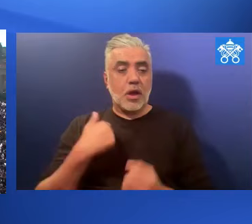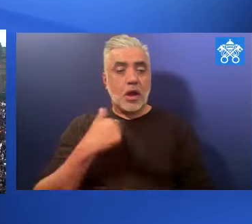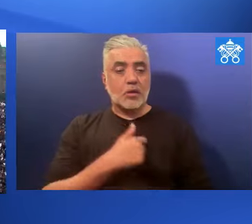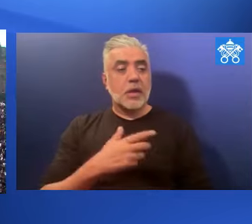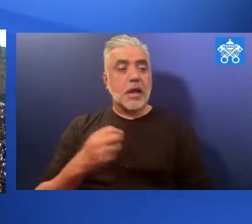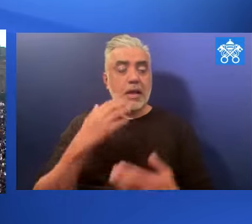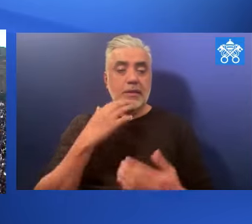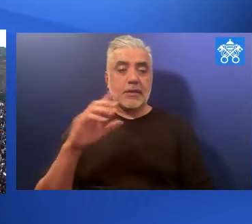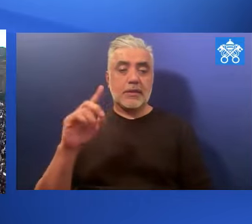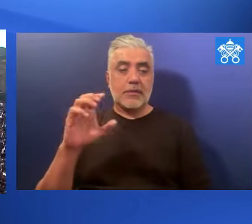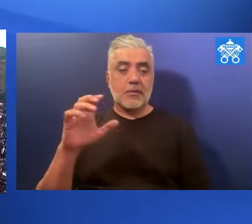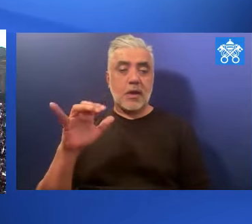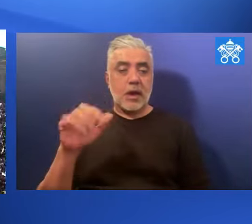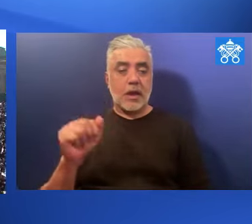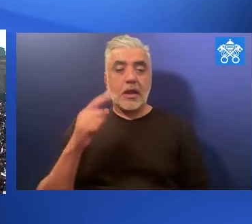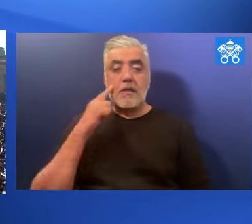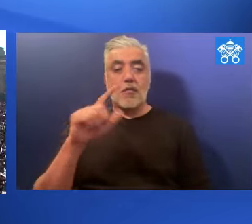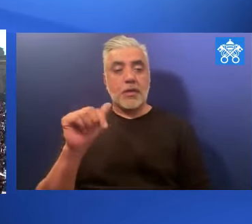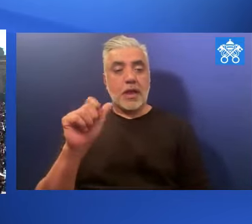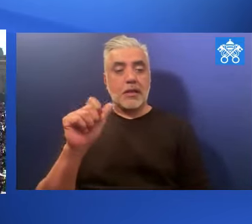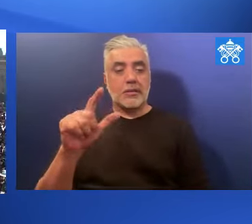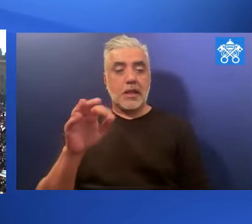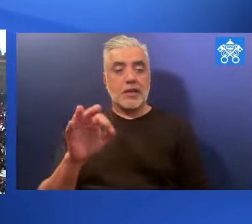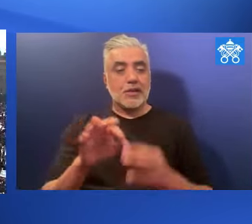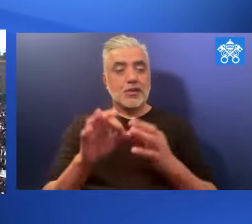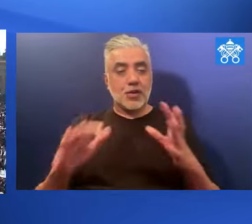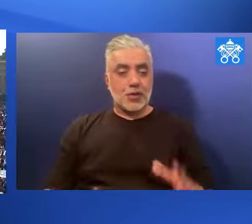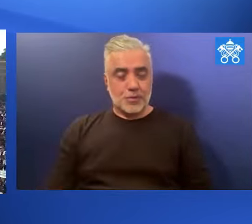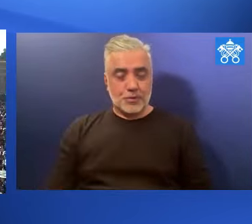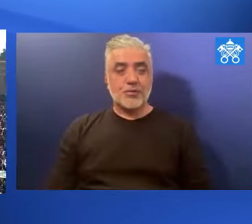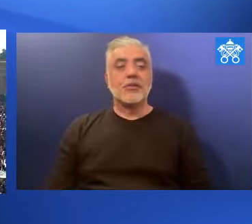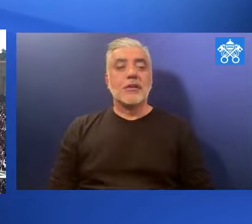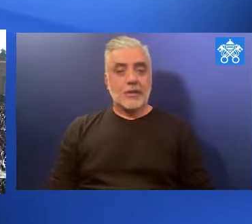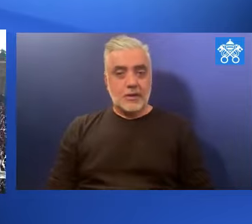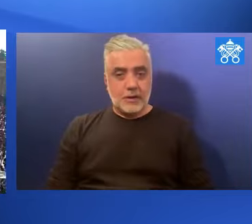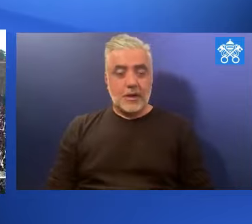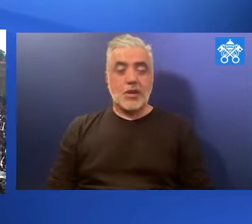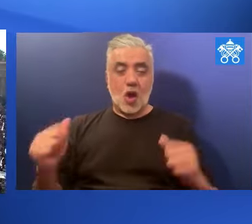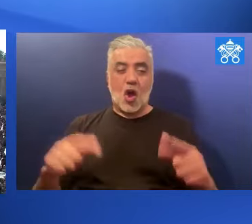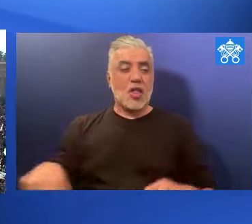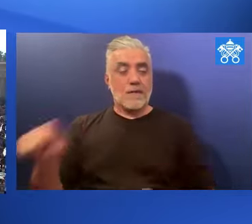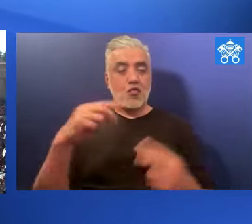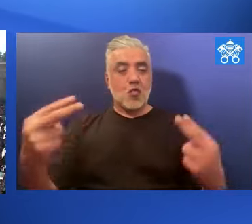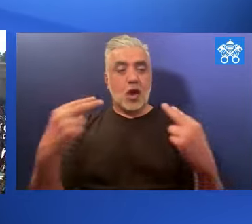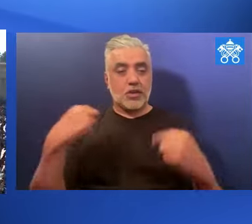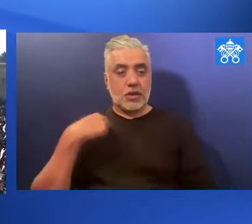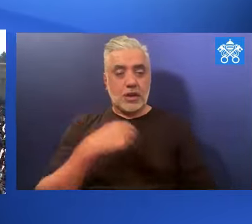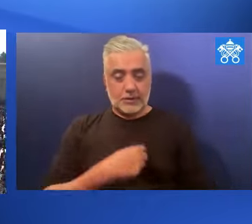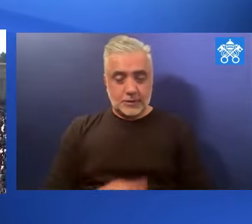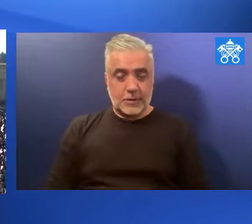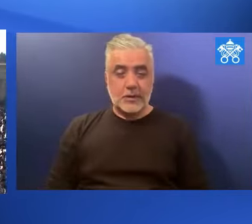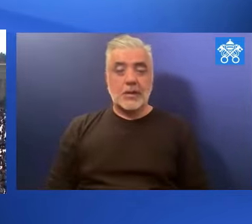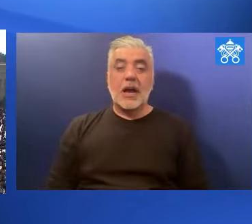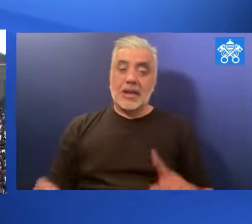on TV and radio, as well as our friends at DYCIA, who have made this broadcast possible in American Sign